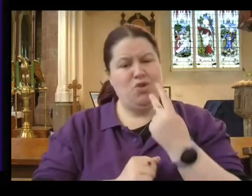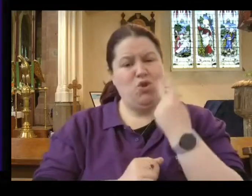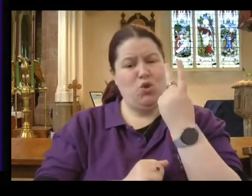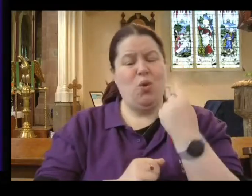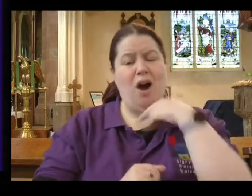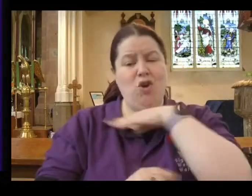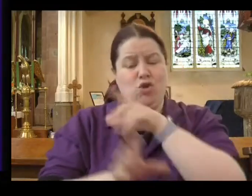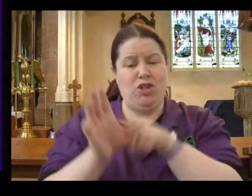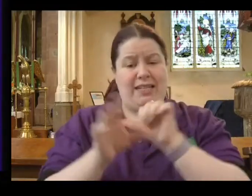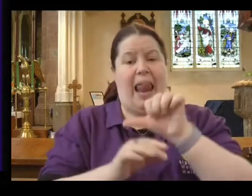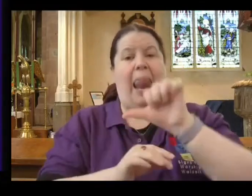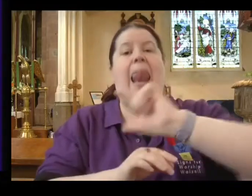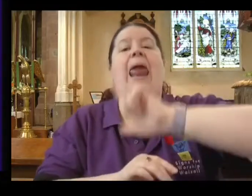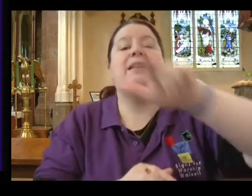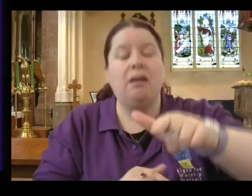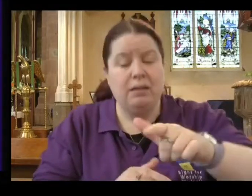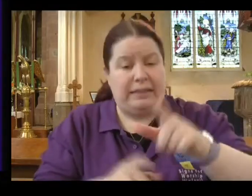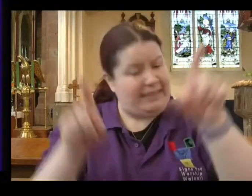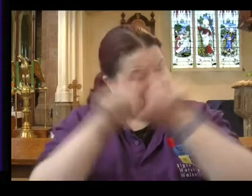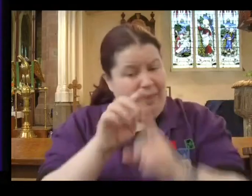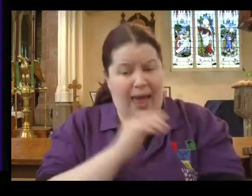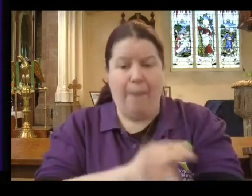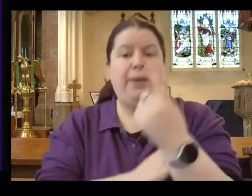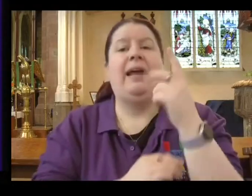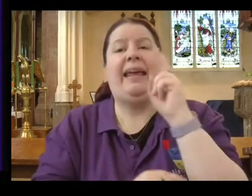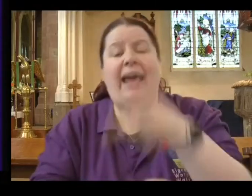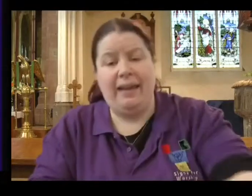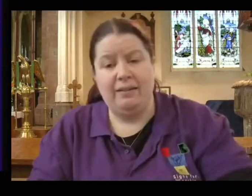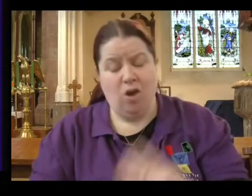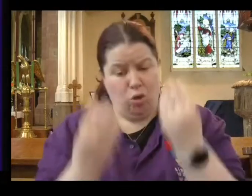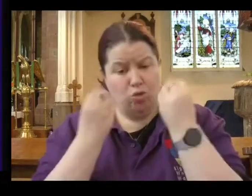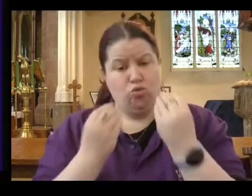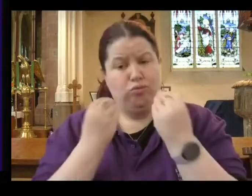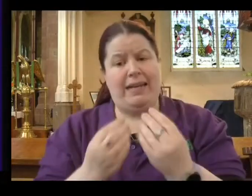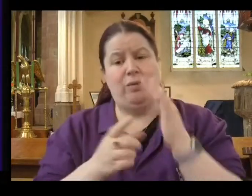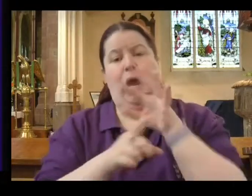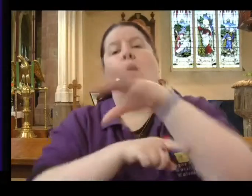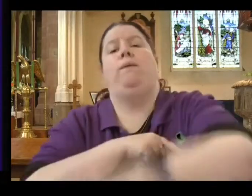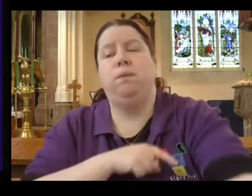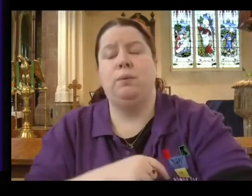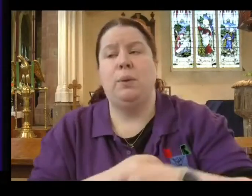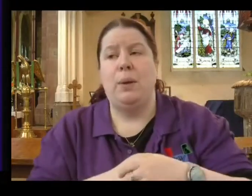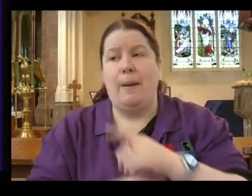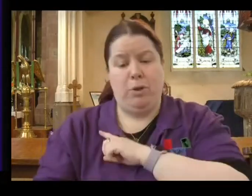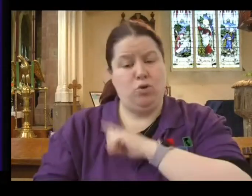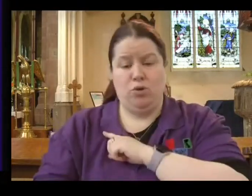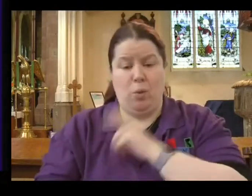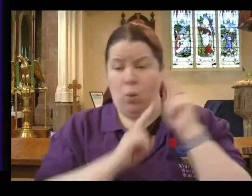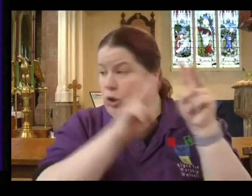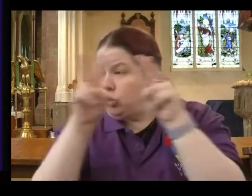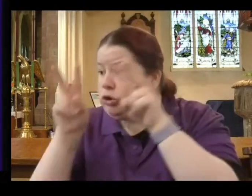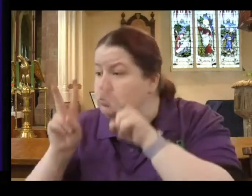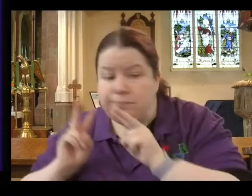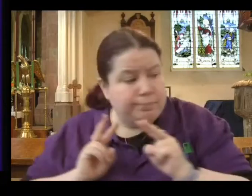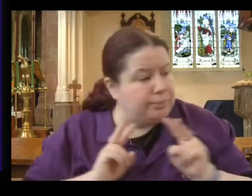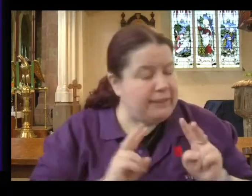that, exactly the same thing happened again. And it was captured this time by the Greeks. And again, nobody was keeping watch on the